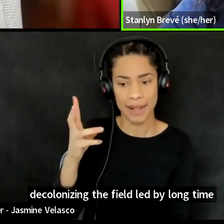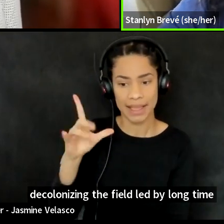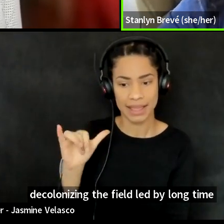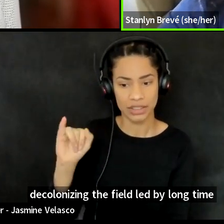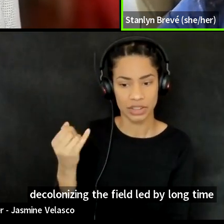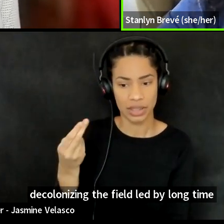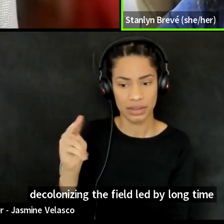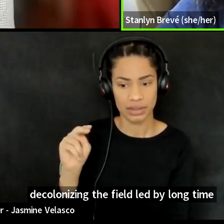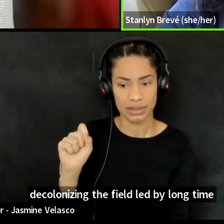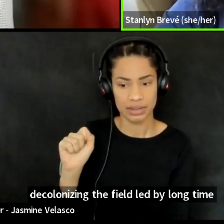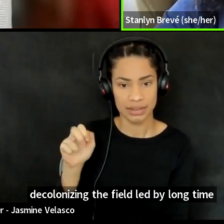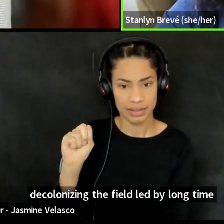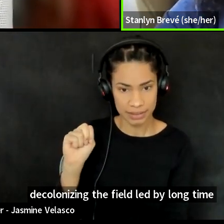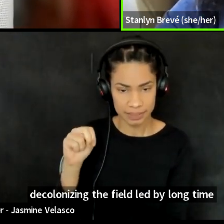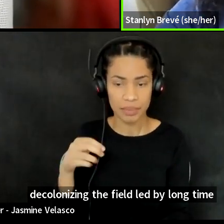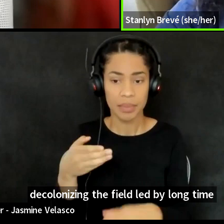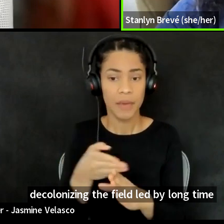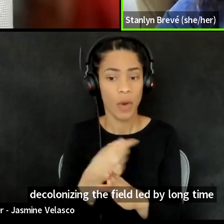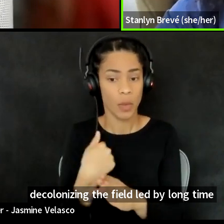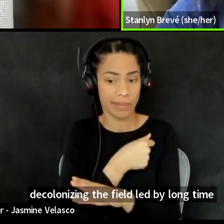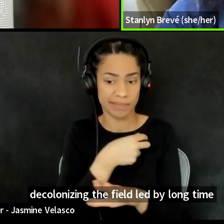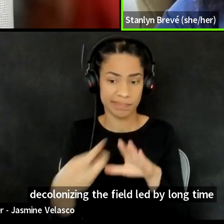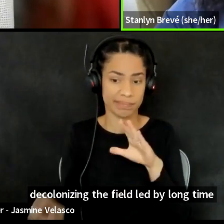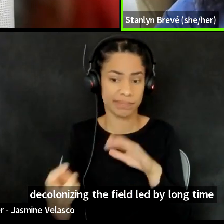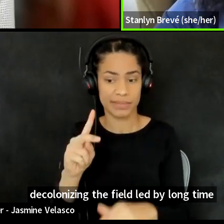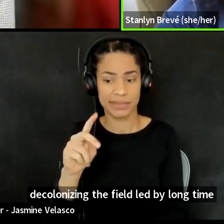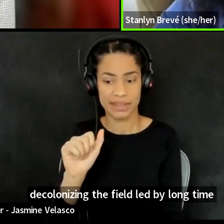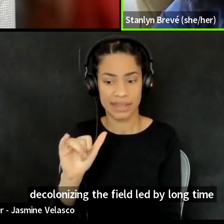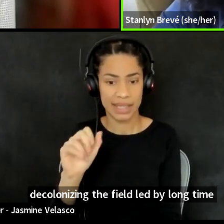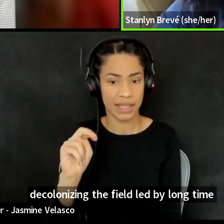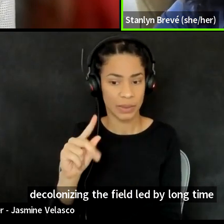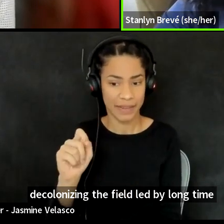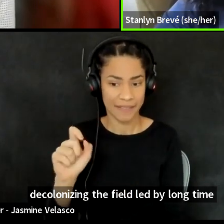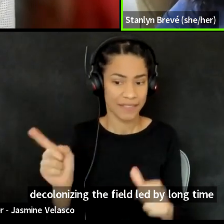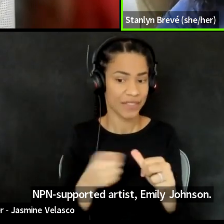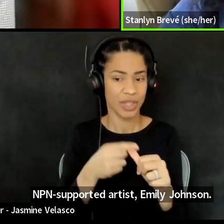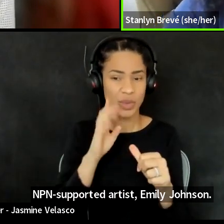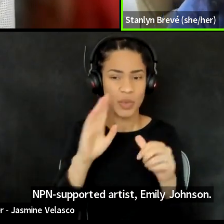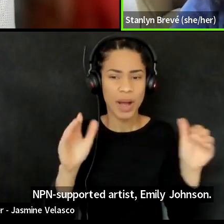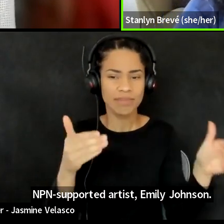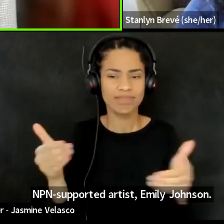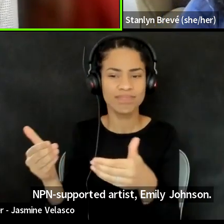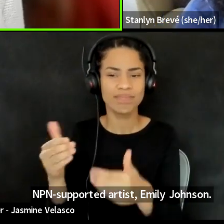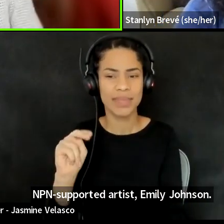But before we jump into the keynote, let's first meet the NPN staff.